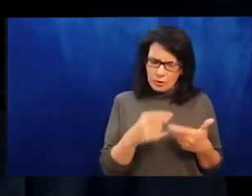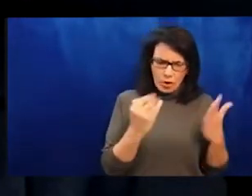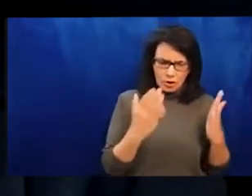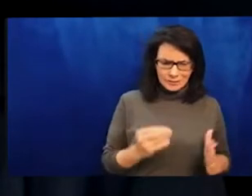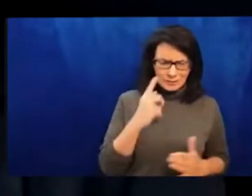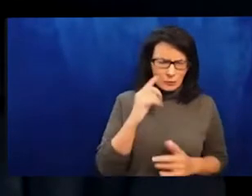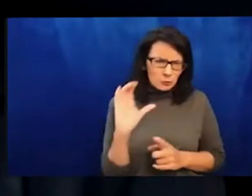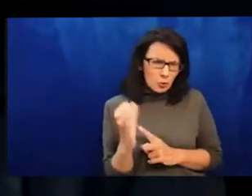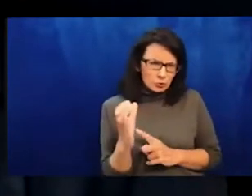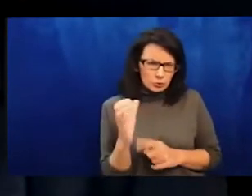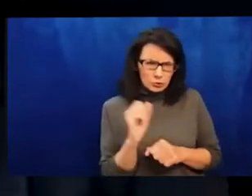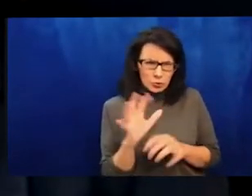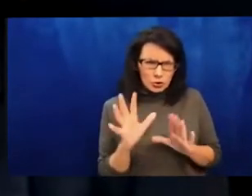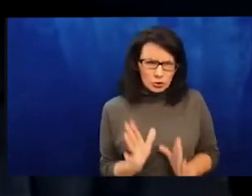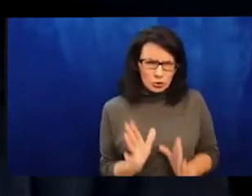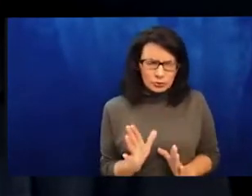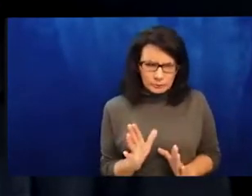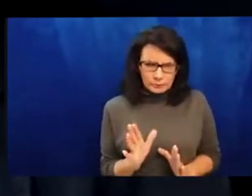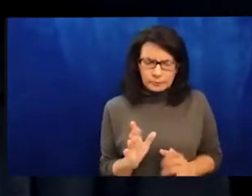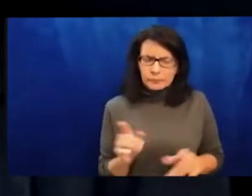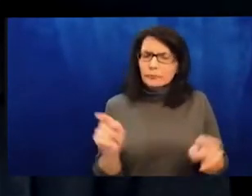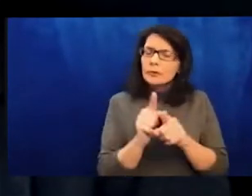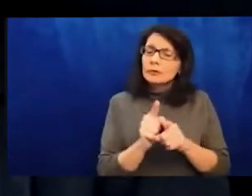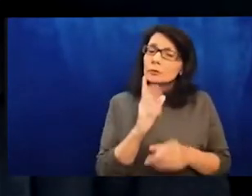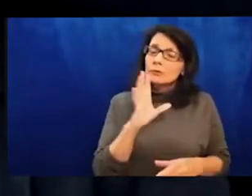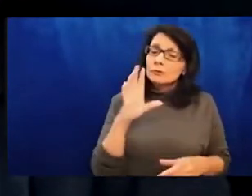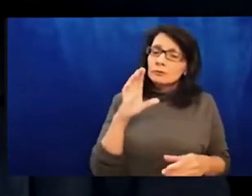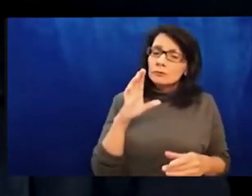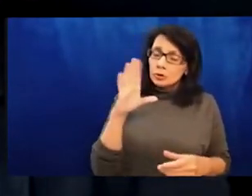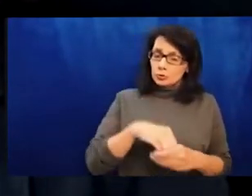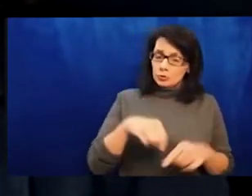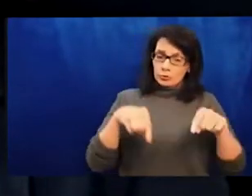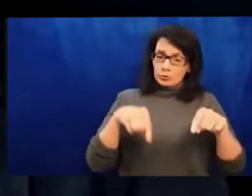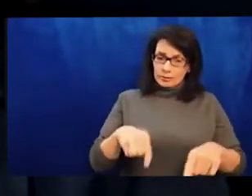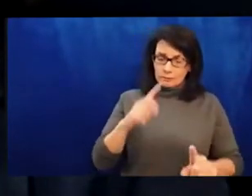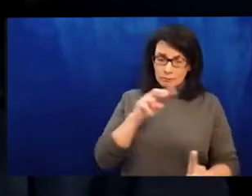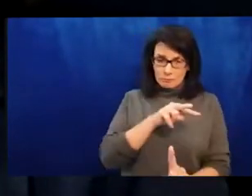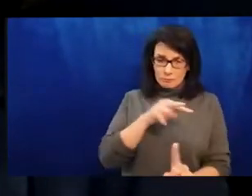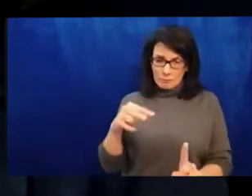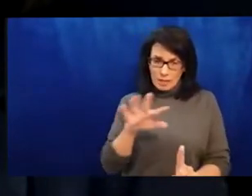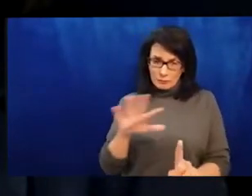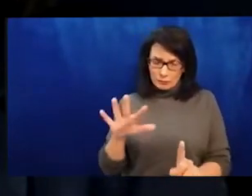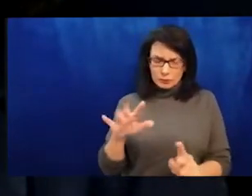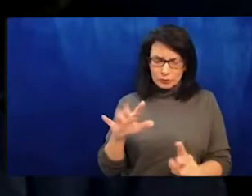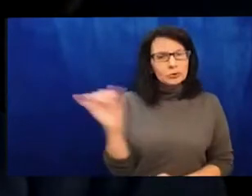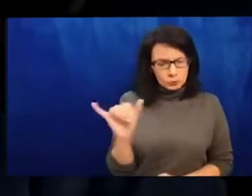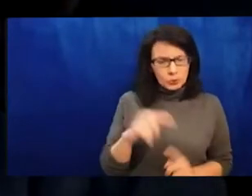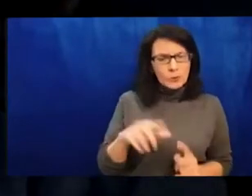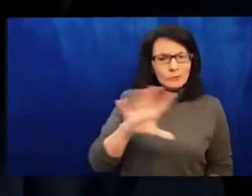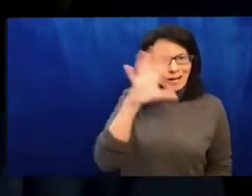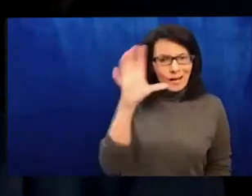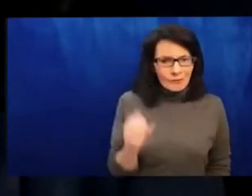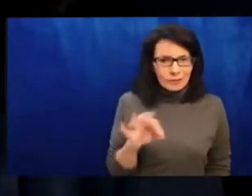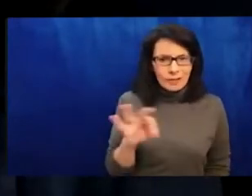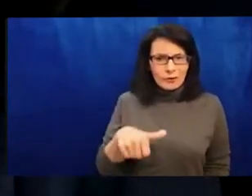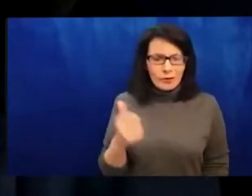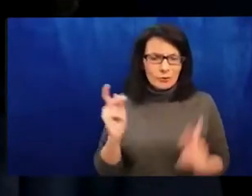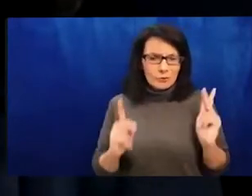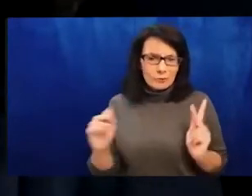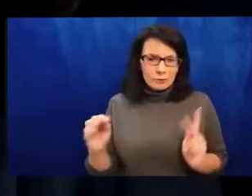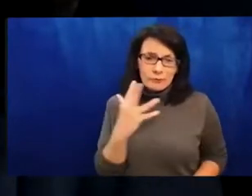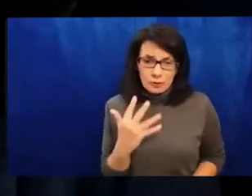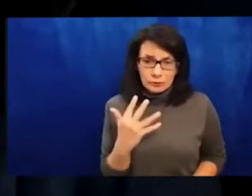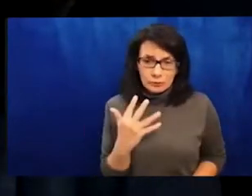guests and artists for an on-the-ground perspective. Nadine Farid Johnson will speak on behalf of Artists at Risk, an organization doing